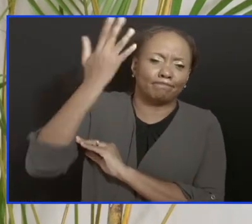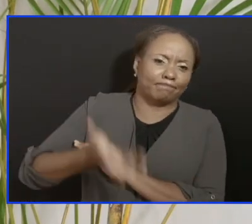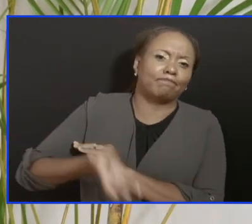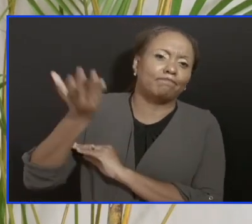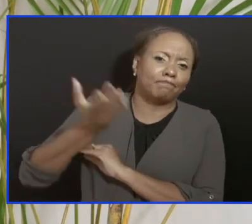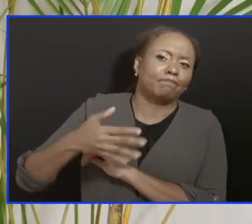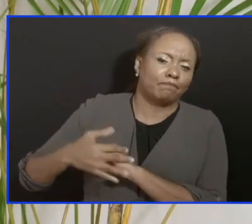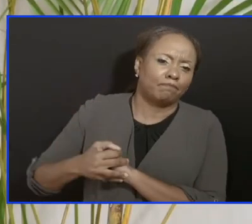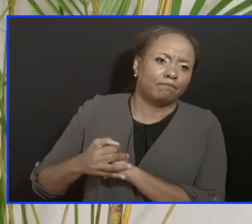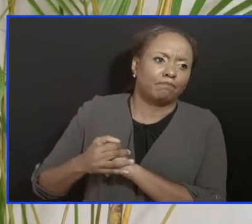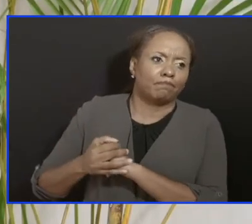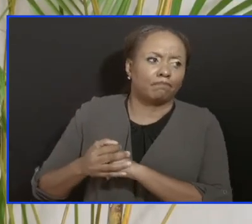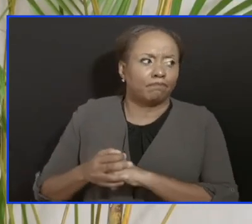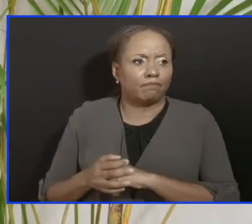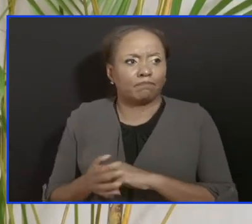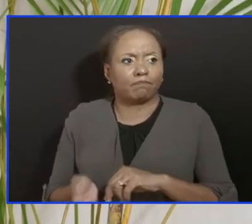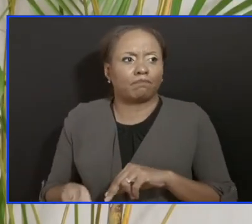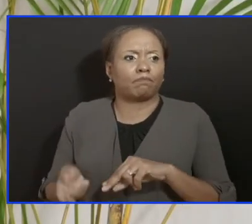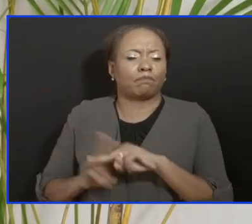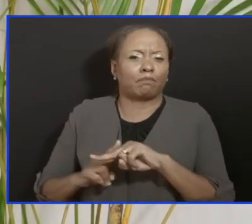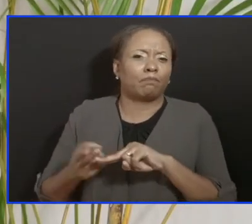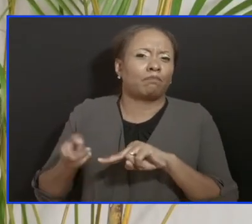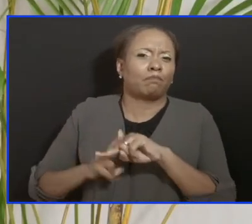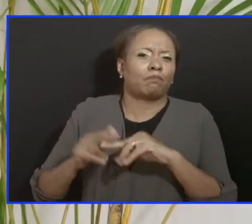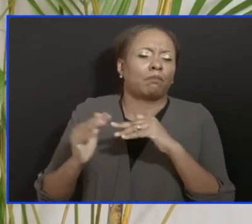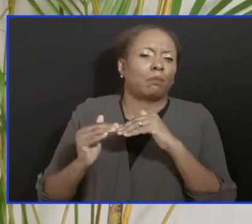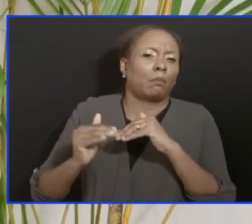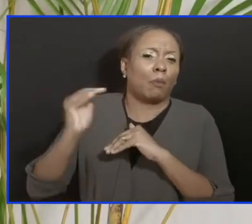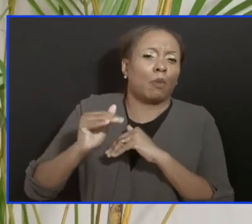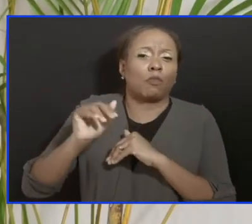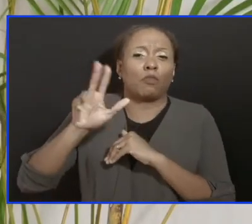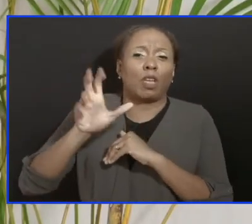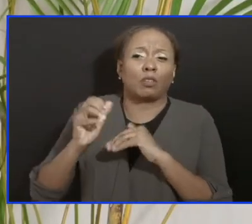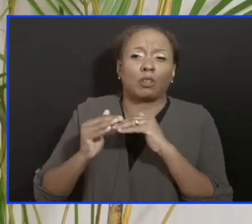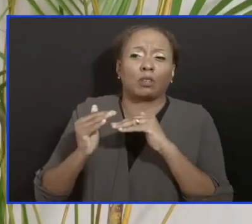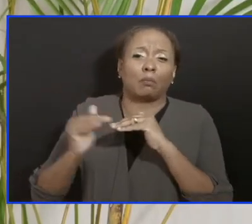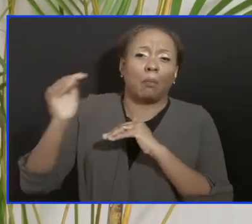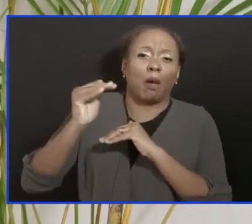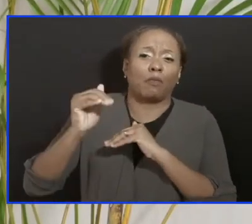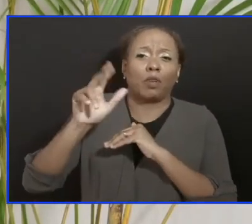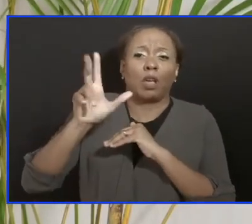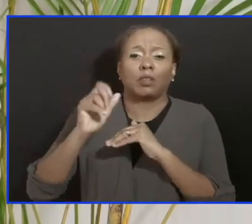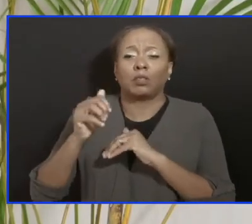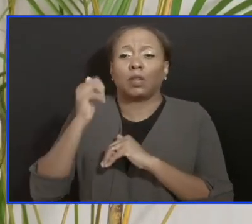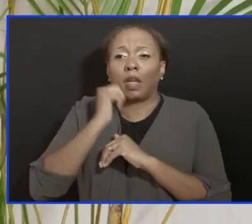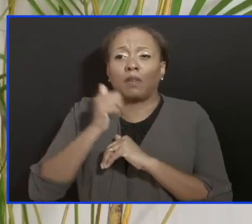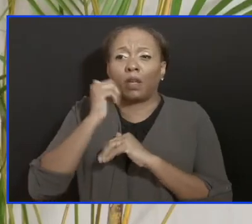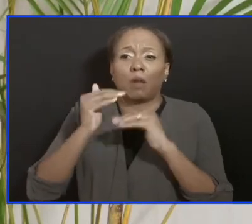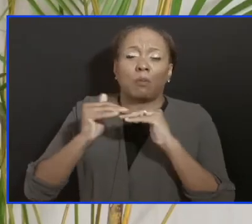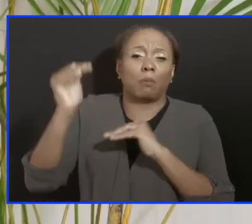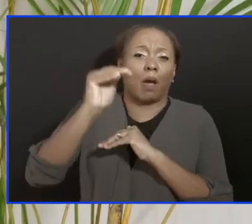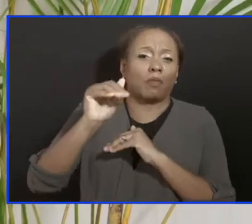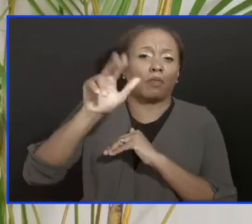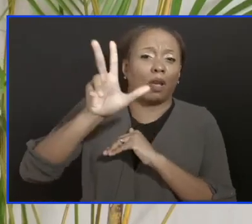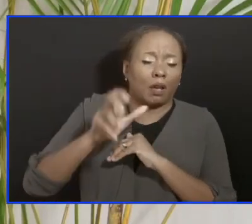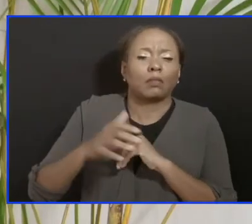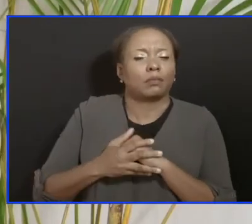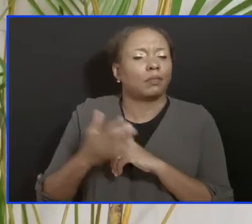we have been consistently above 300 for several days, this really was kind of inevitable.